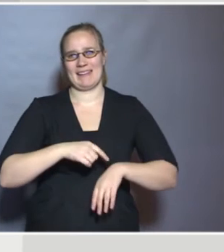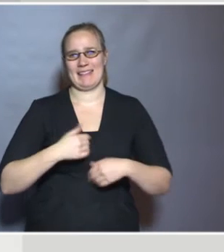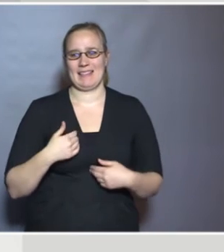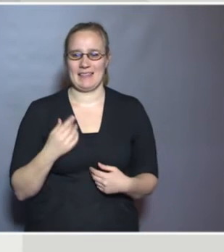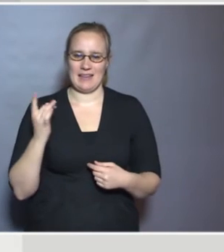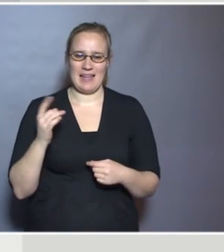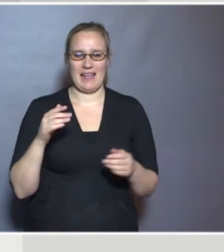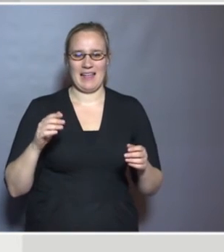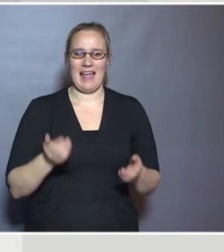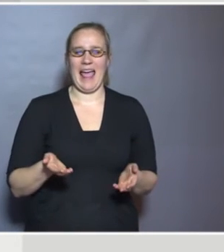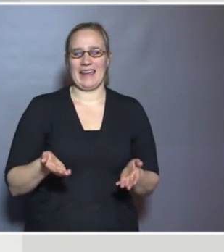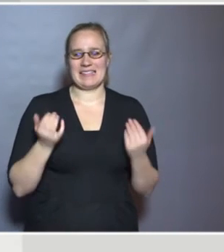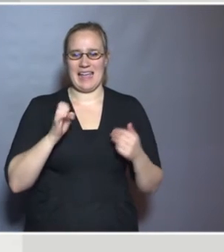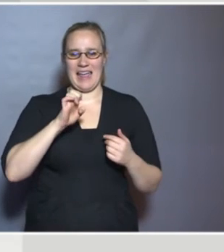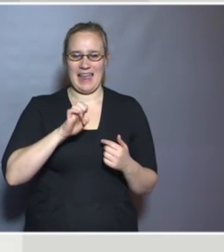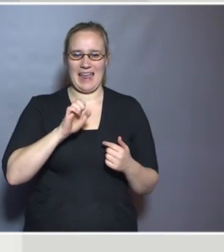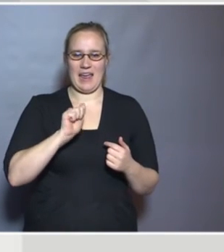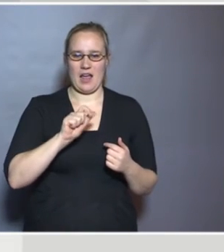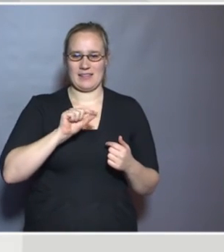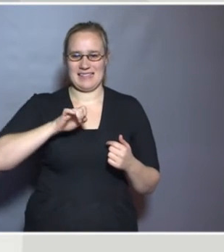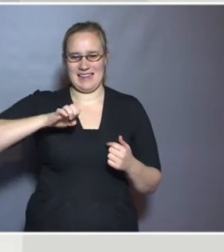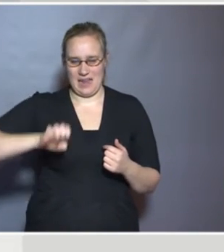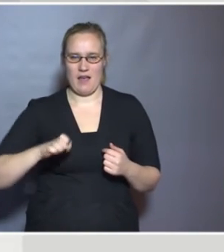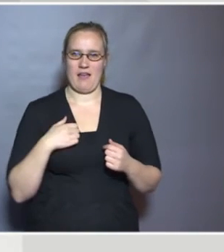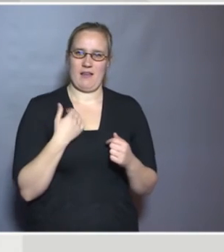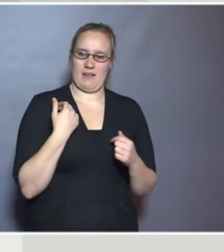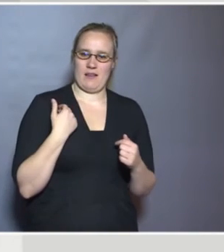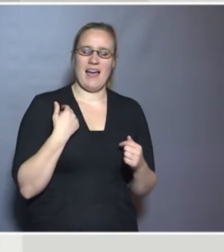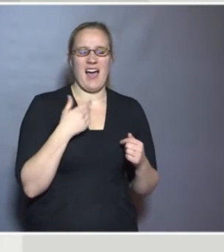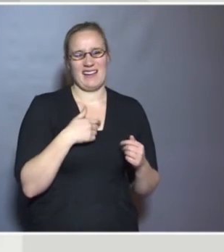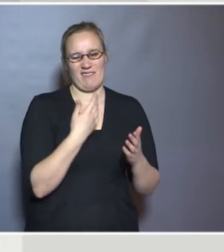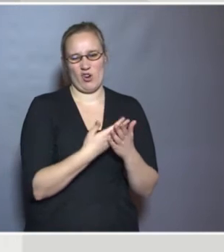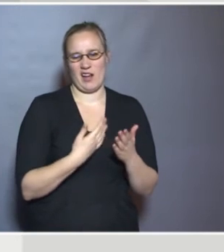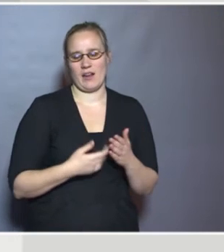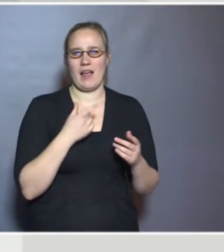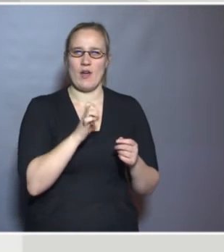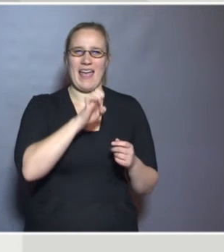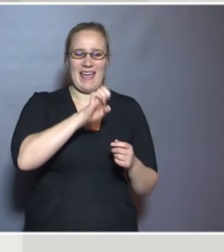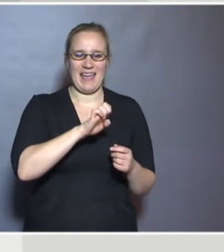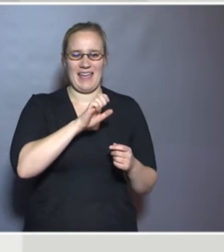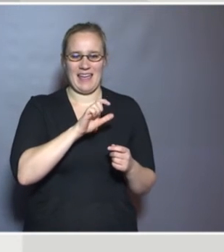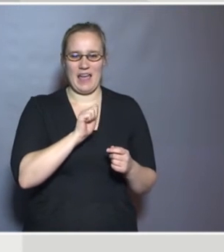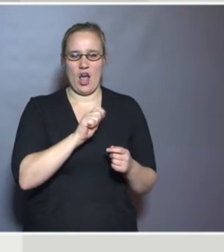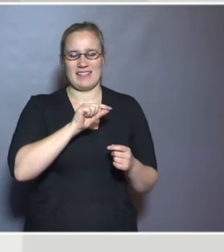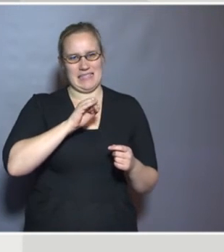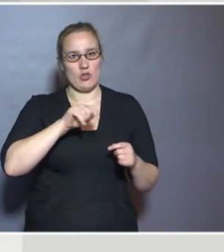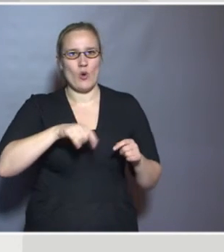easy example. I was explaining to our colleagues here earlier, easy. I'm going to make a joke.